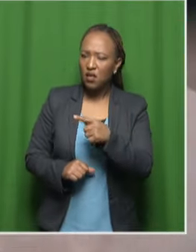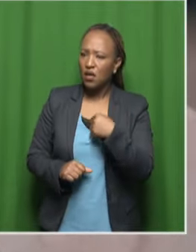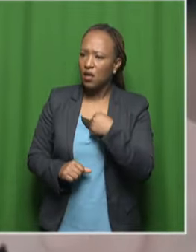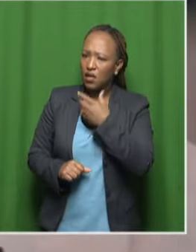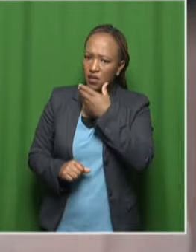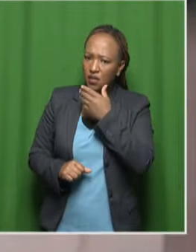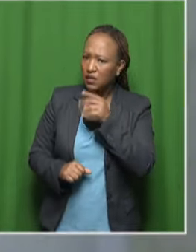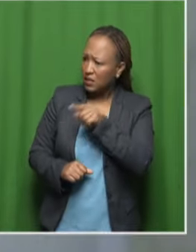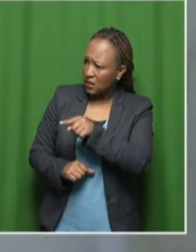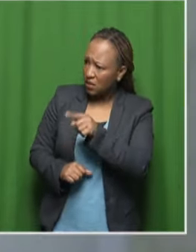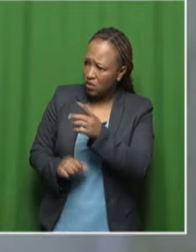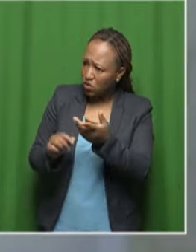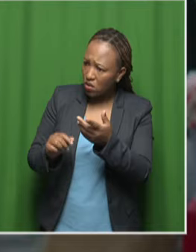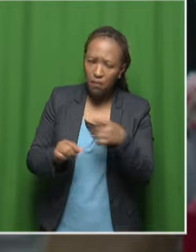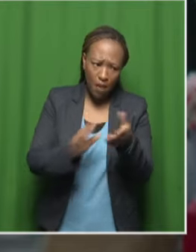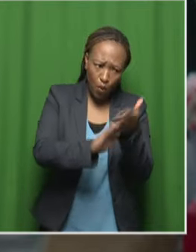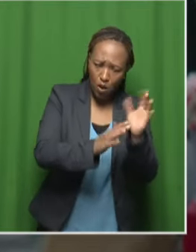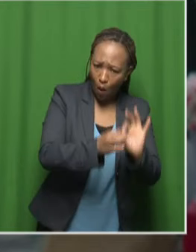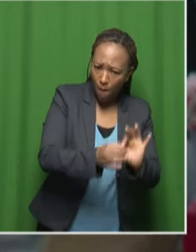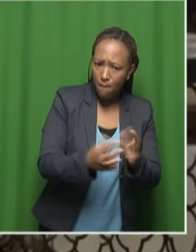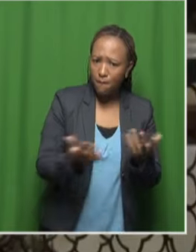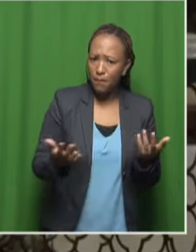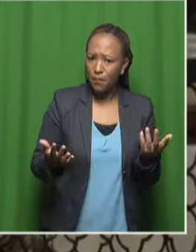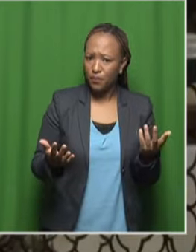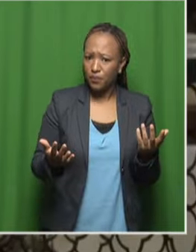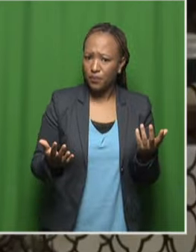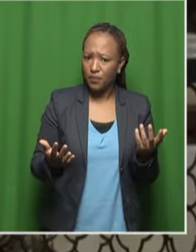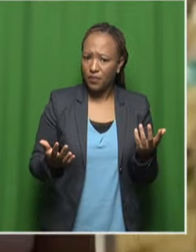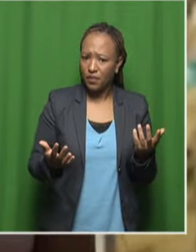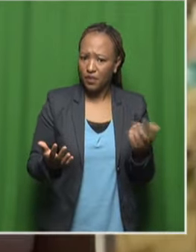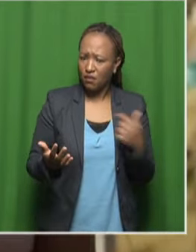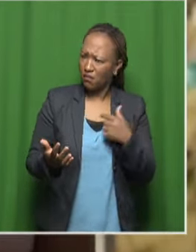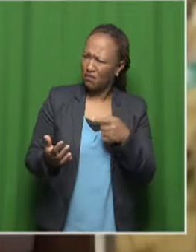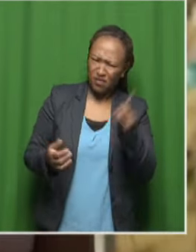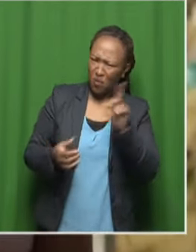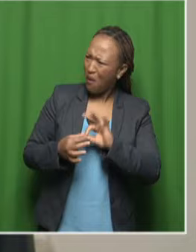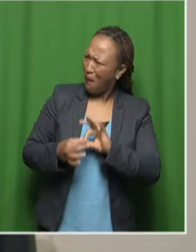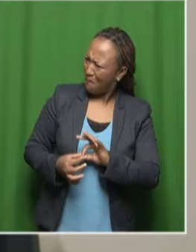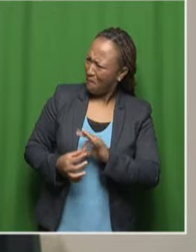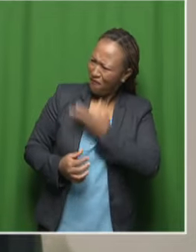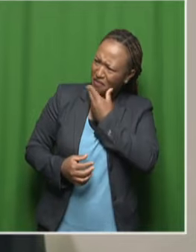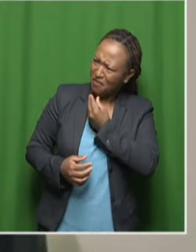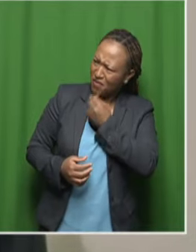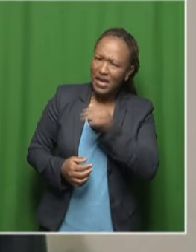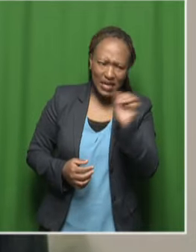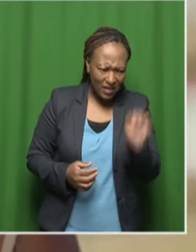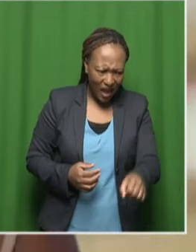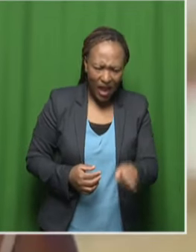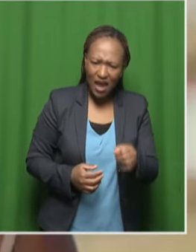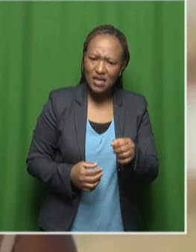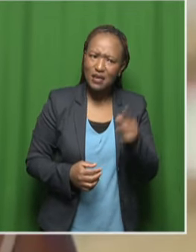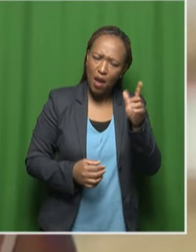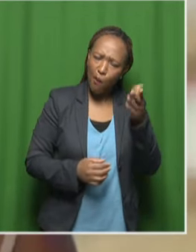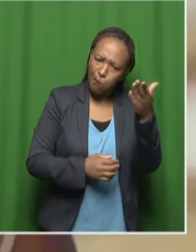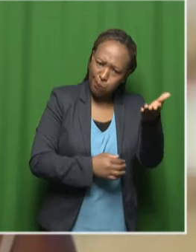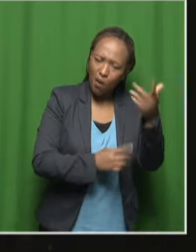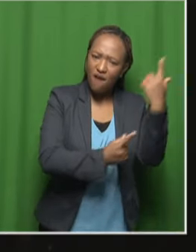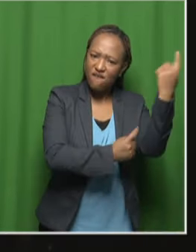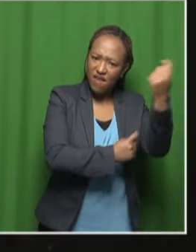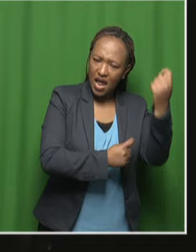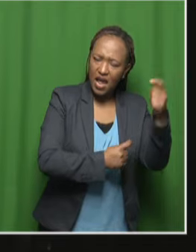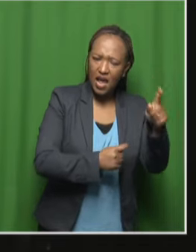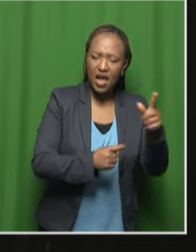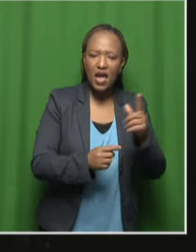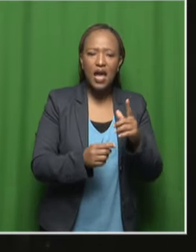I went home. Yes. And that's shocking. You went home for Christmas? Yes. I went home. I was weeding the fields. I